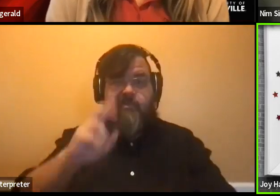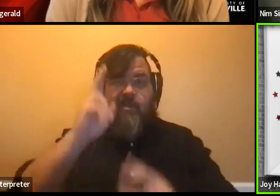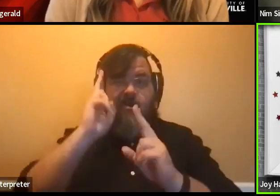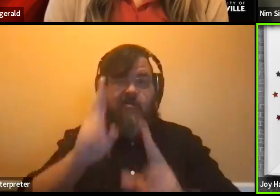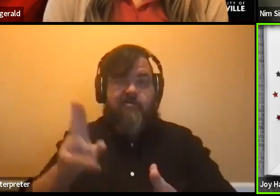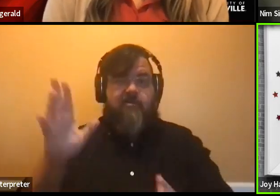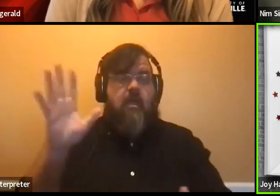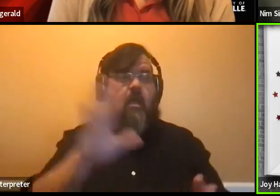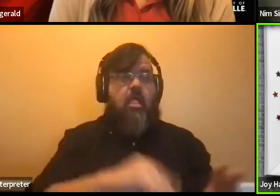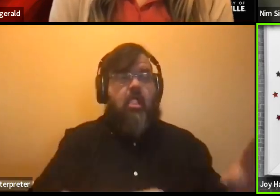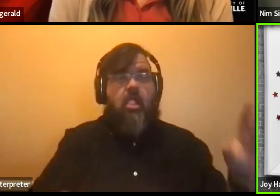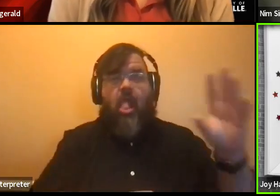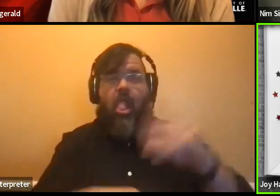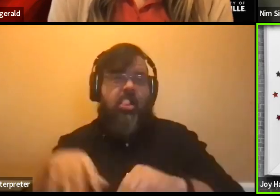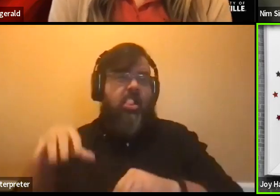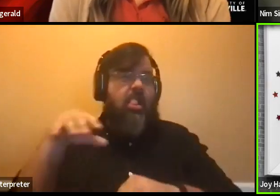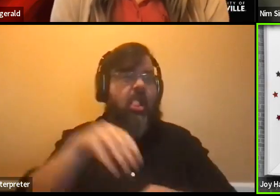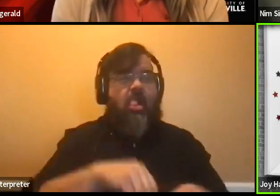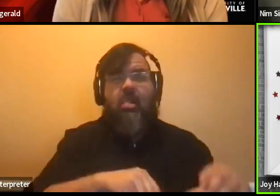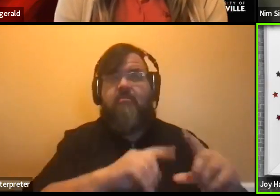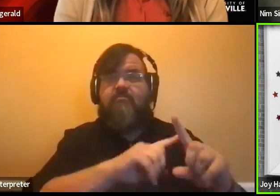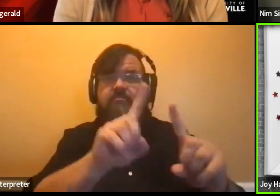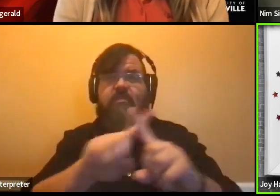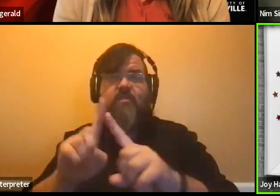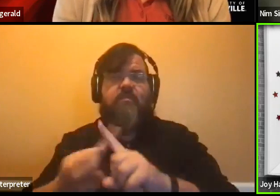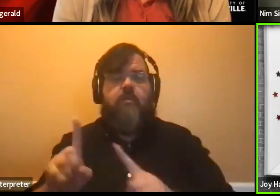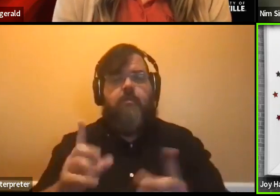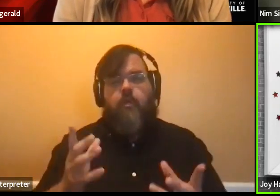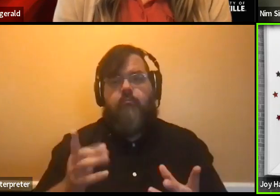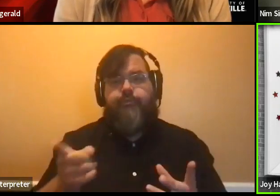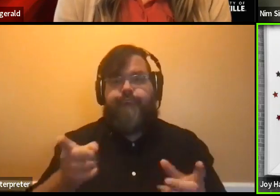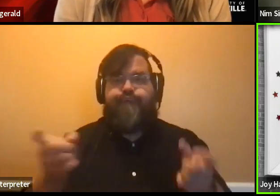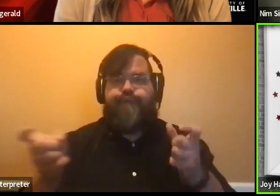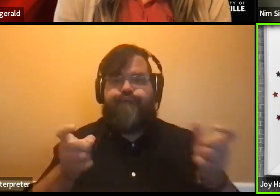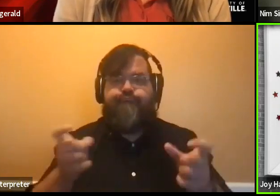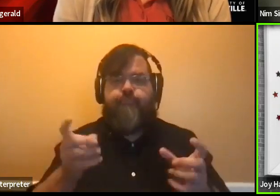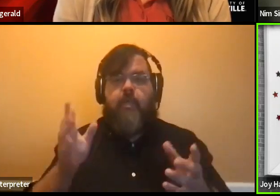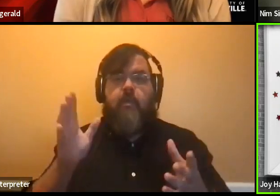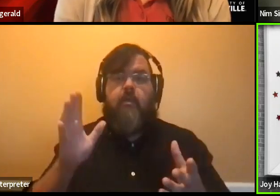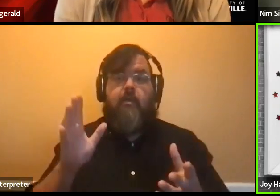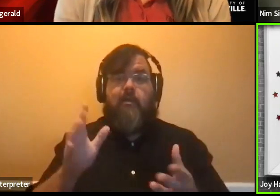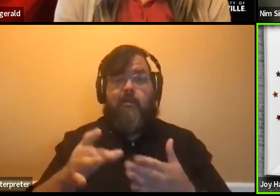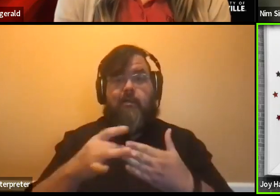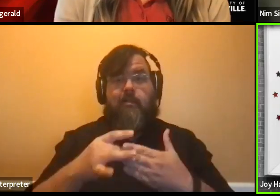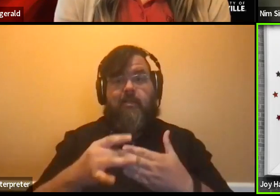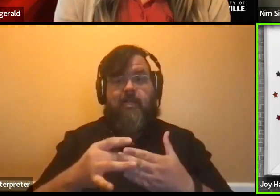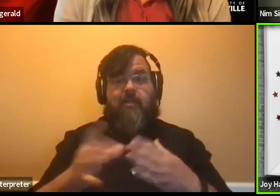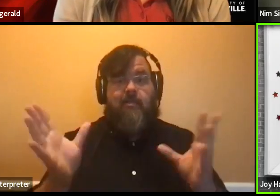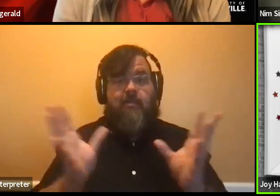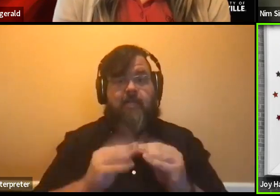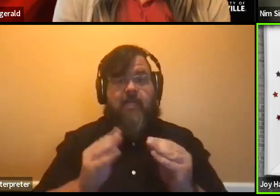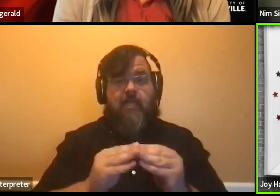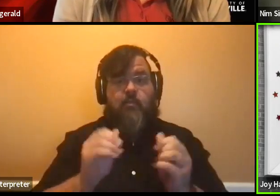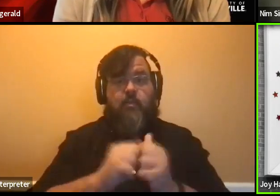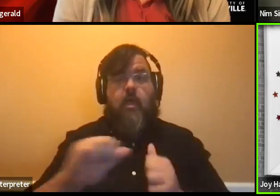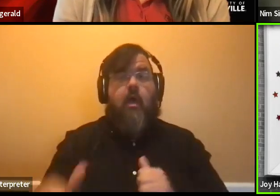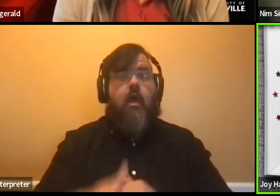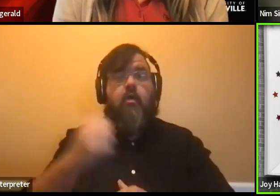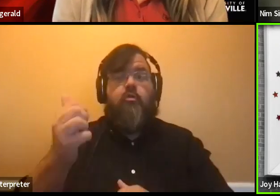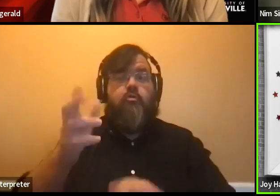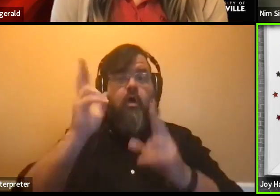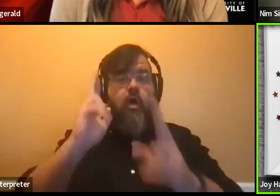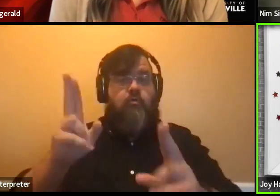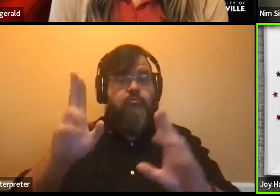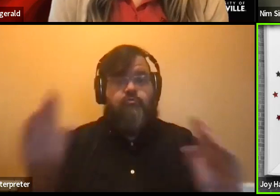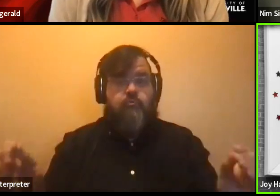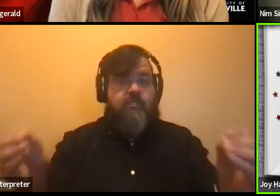doing a meeting of one of the honors student organizations that she is the lead, the head of. So Nim, I'm passing the baton